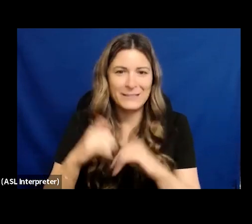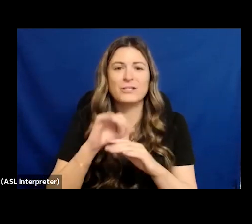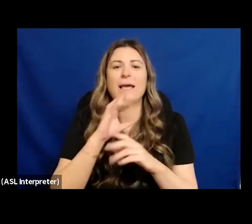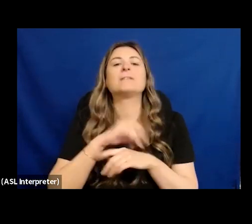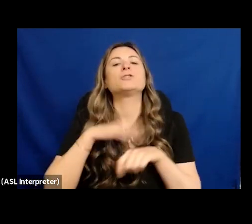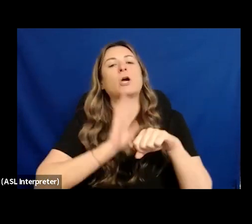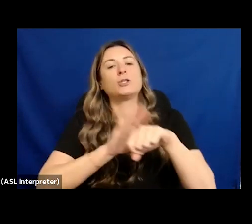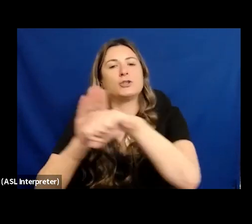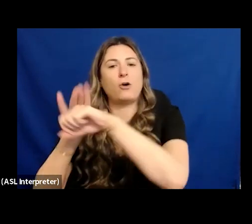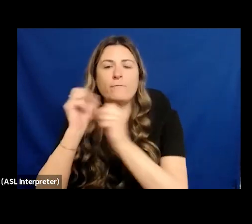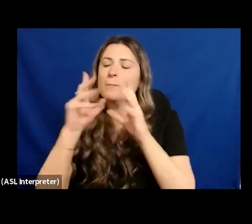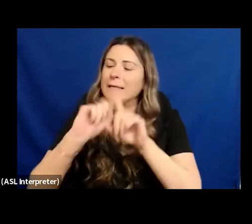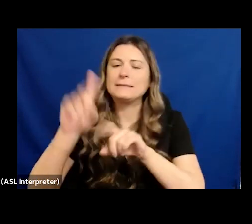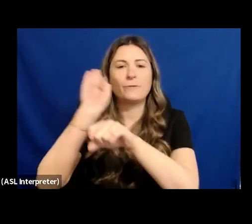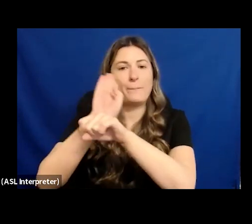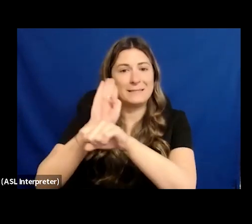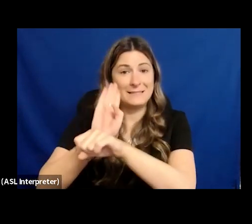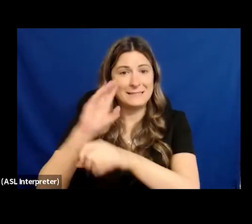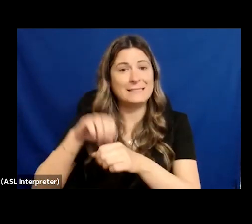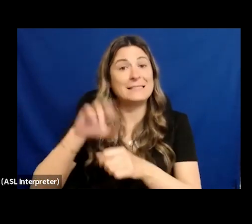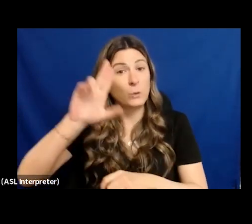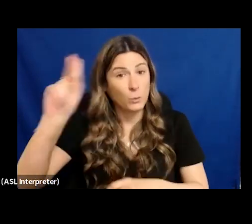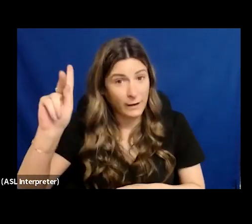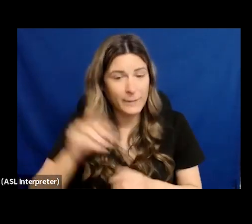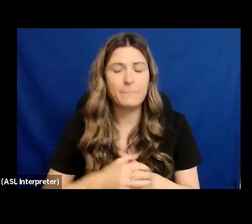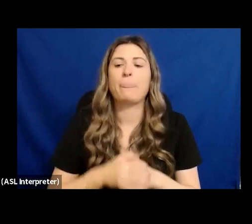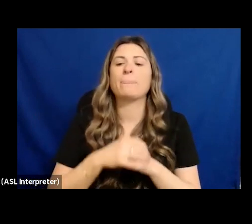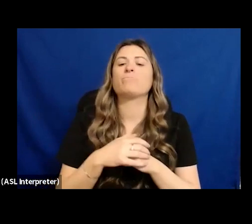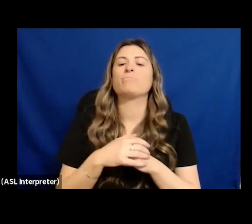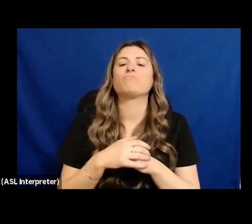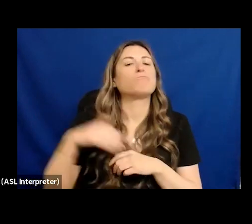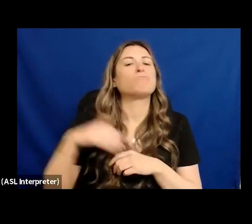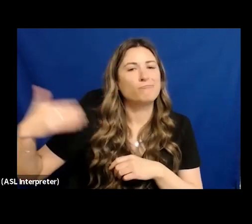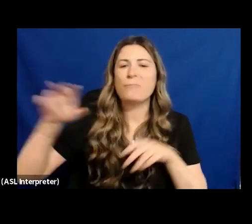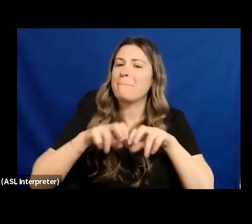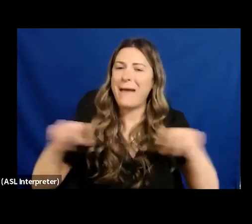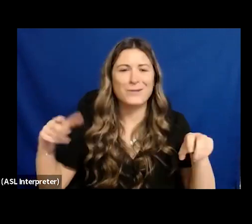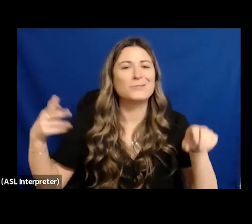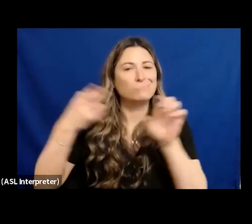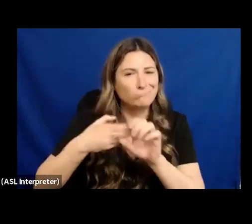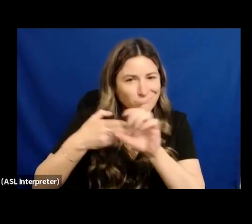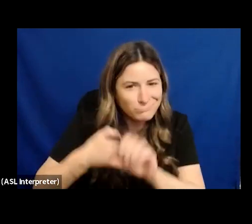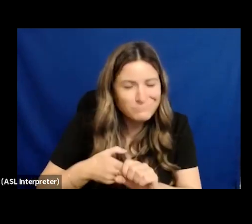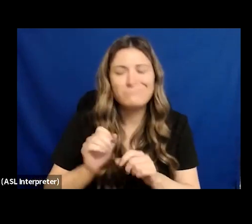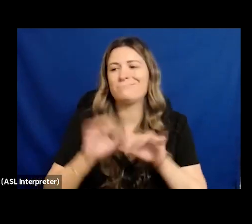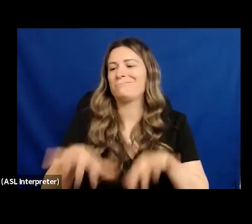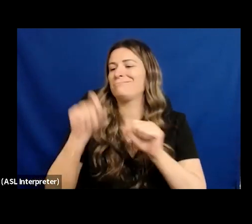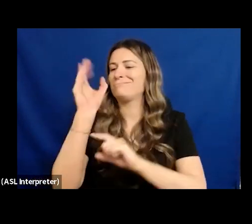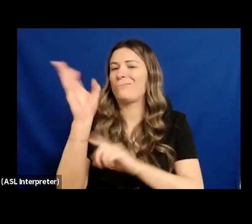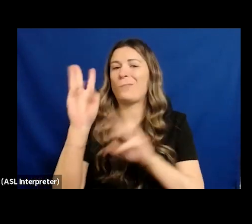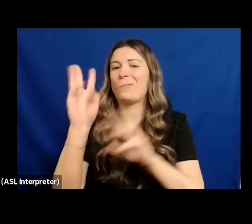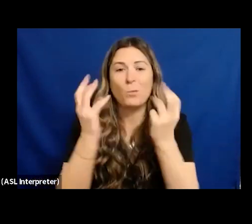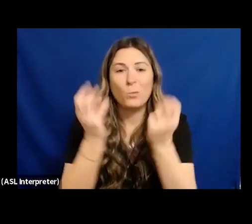She speaks regularly as a panelist and as a consultant. And she facilitates workshops in anti racism, diversity,